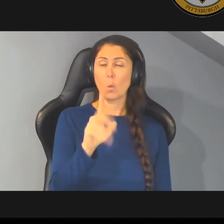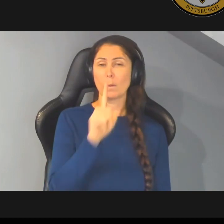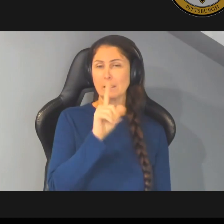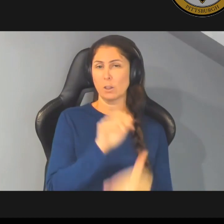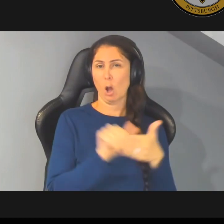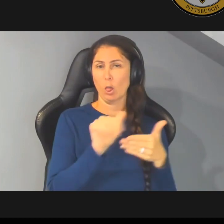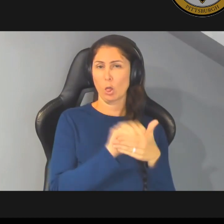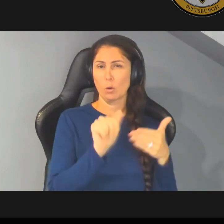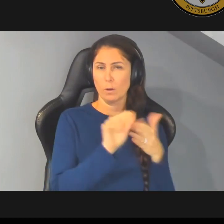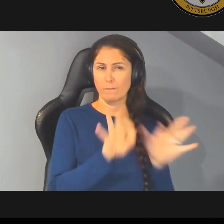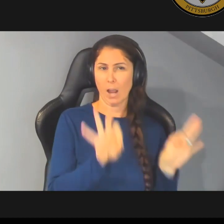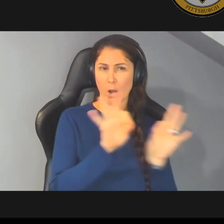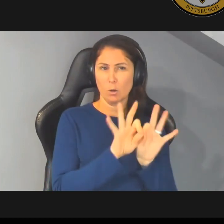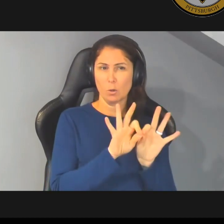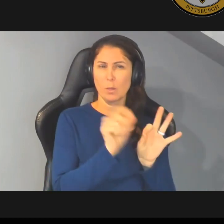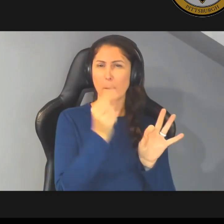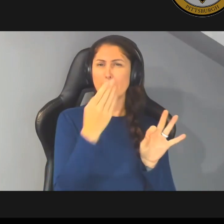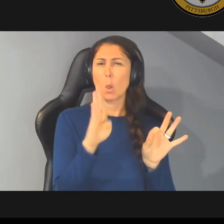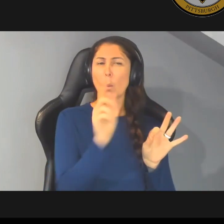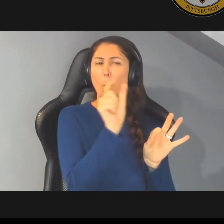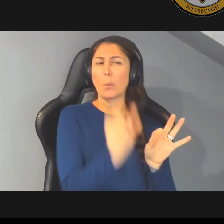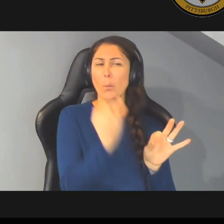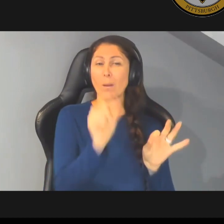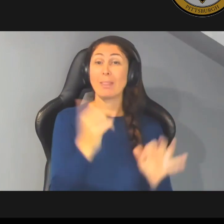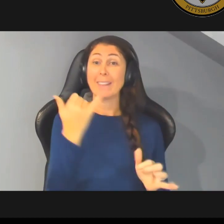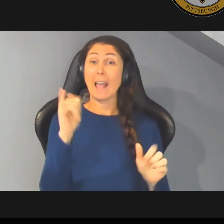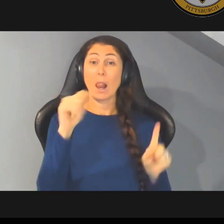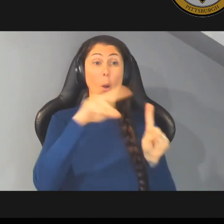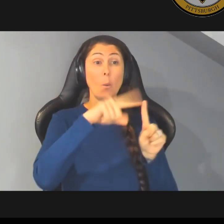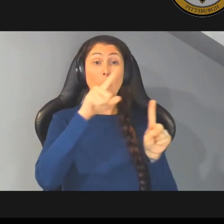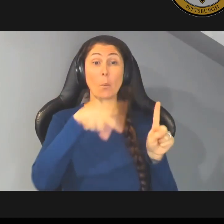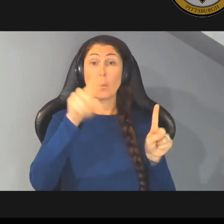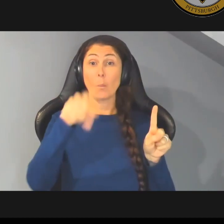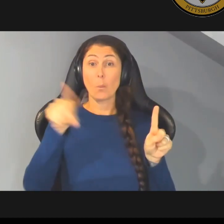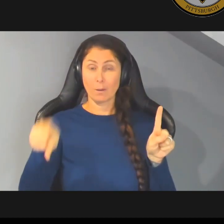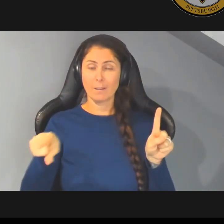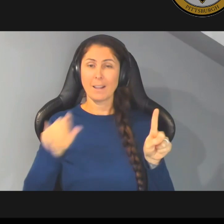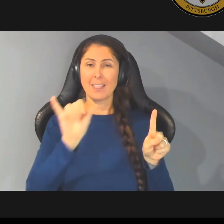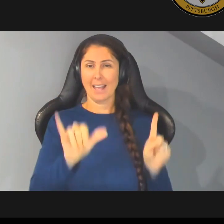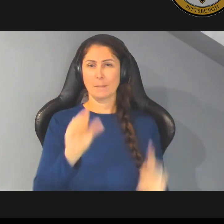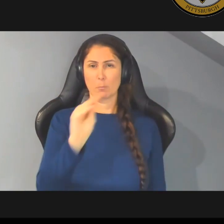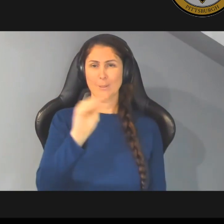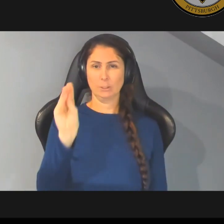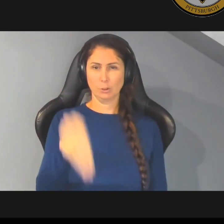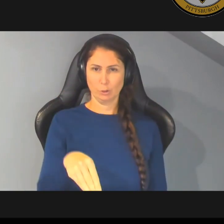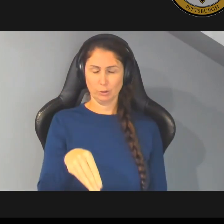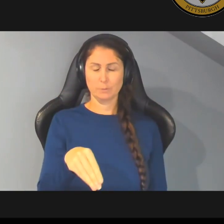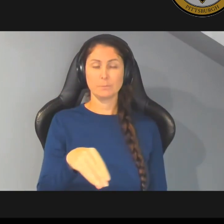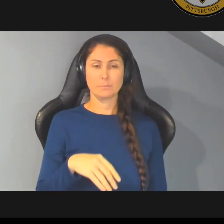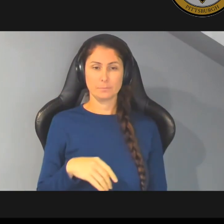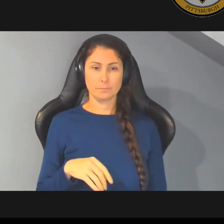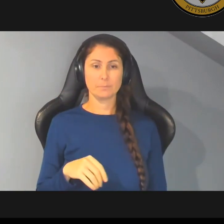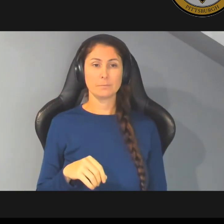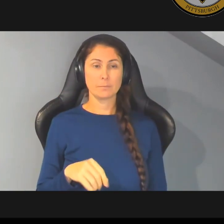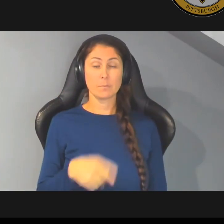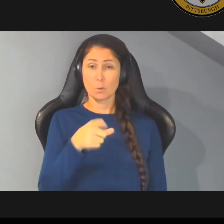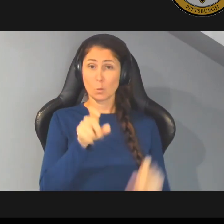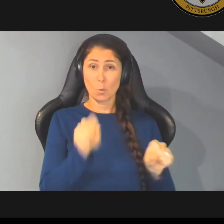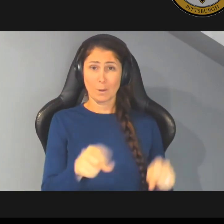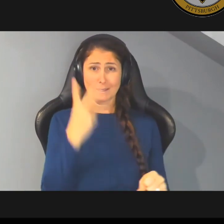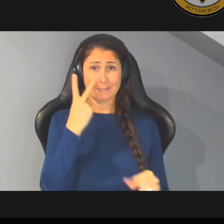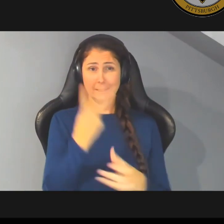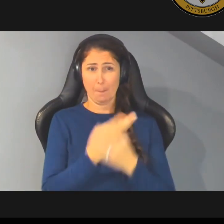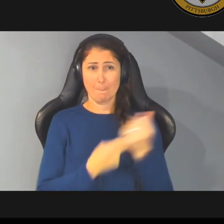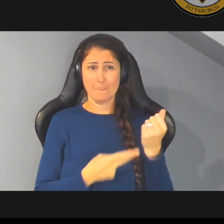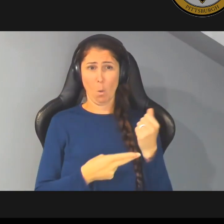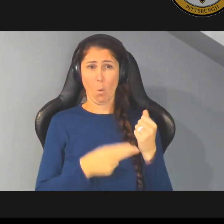and the blue bars are the dollar values and the yellow line is the percentage um you can see both of those figures